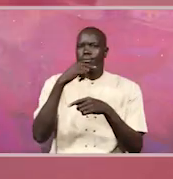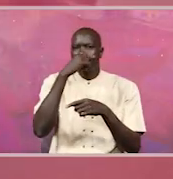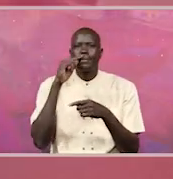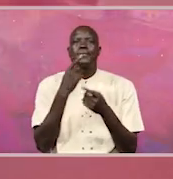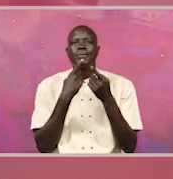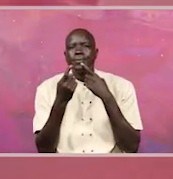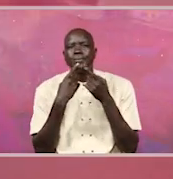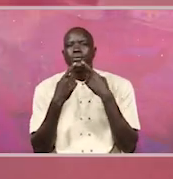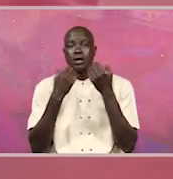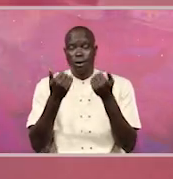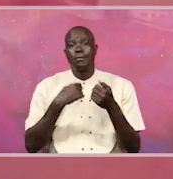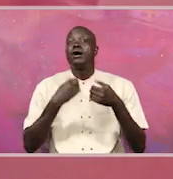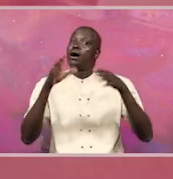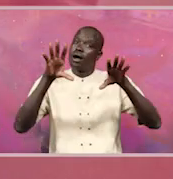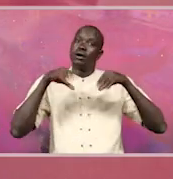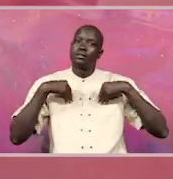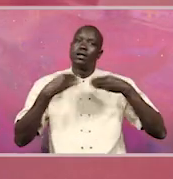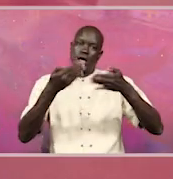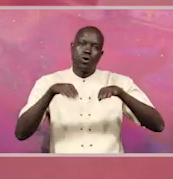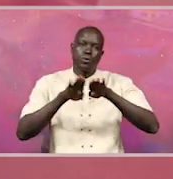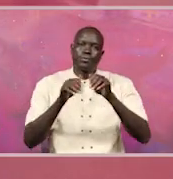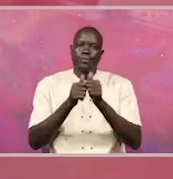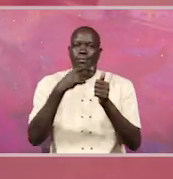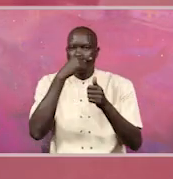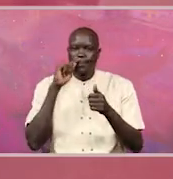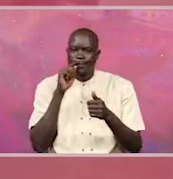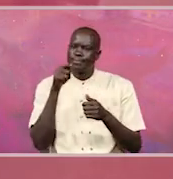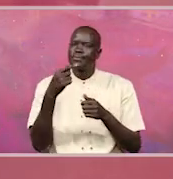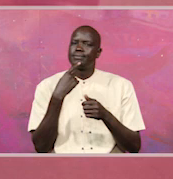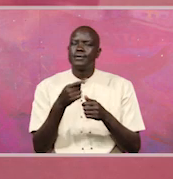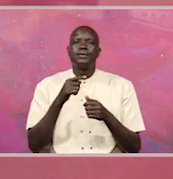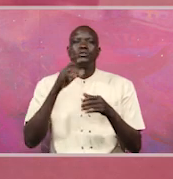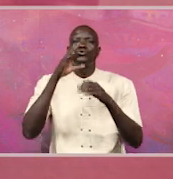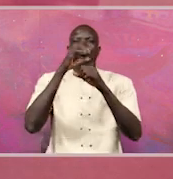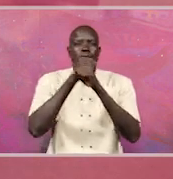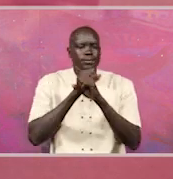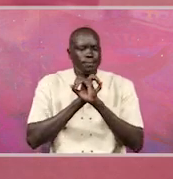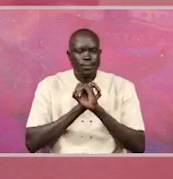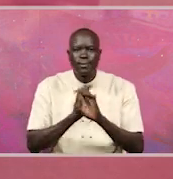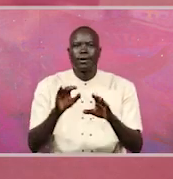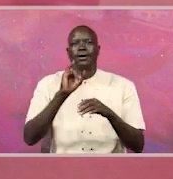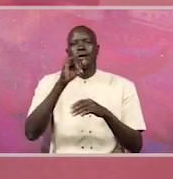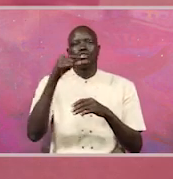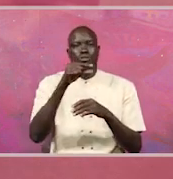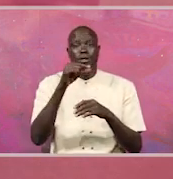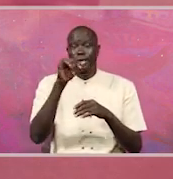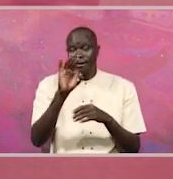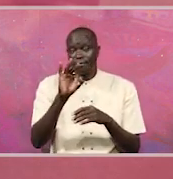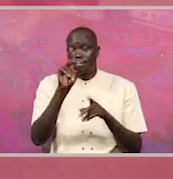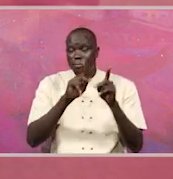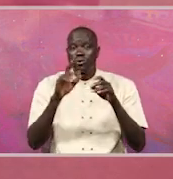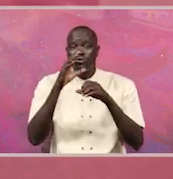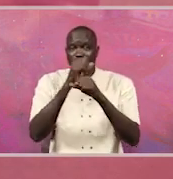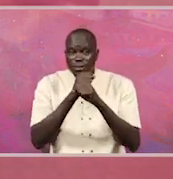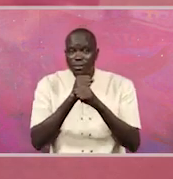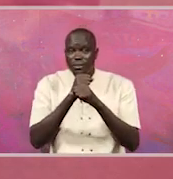to some extent I'm going to agree with him when he says that people don't trust the IG. Now, if people don't trust, those are the